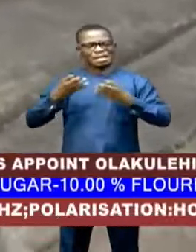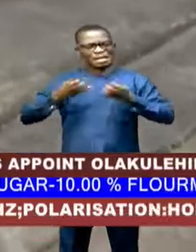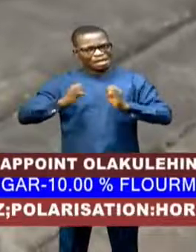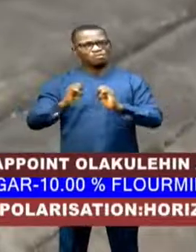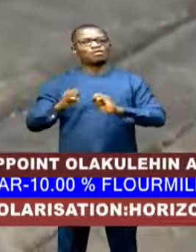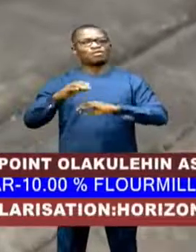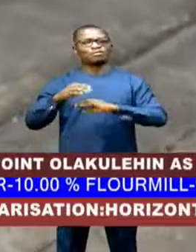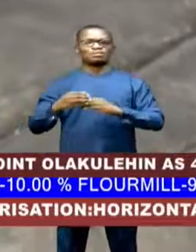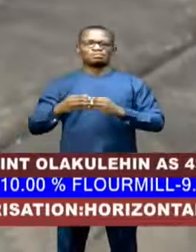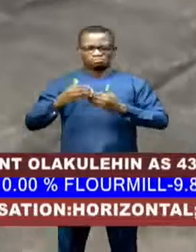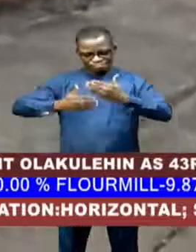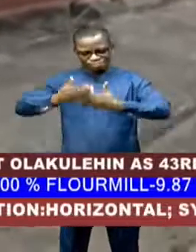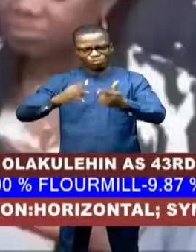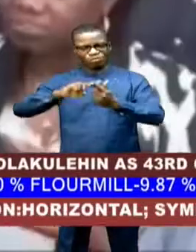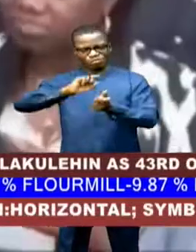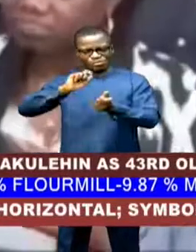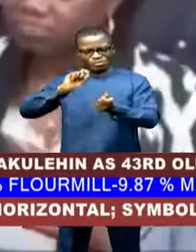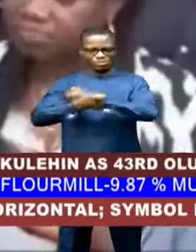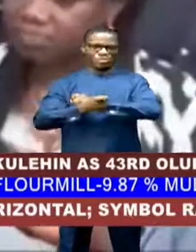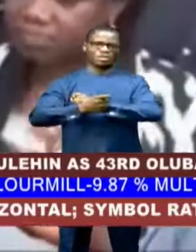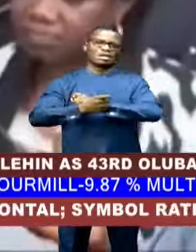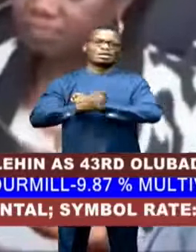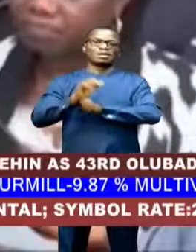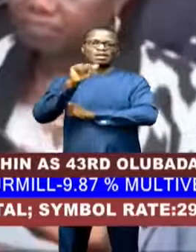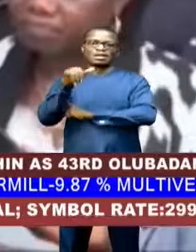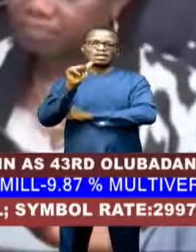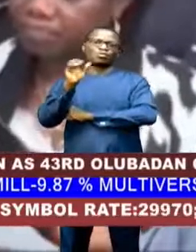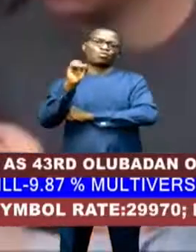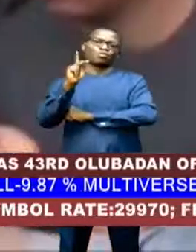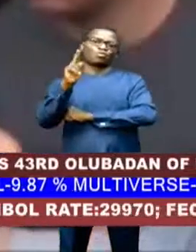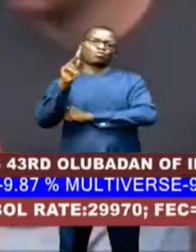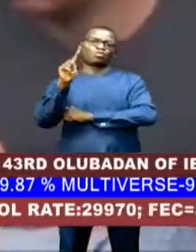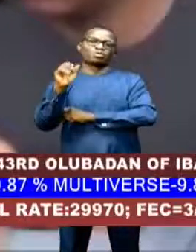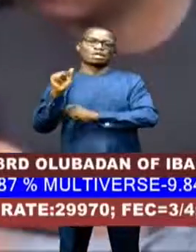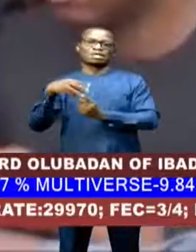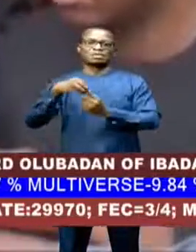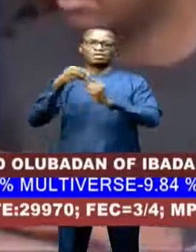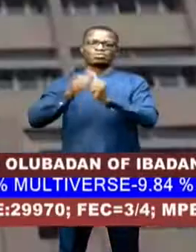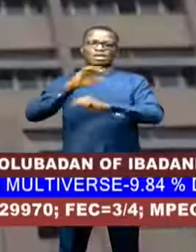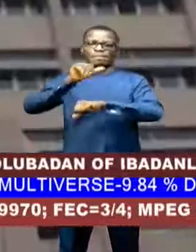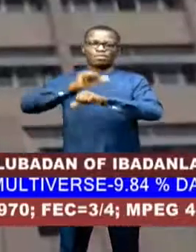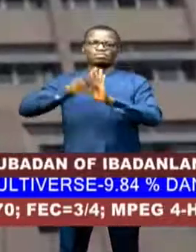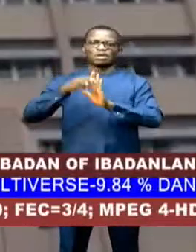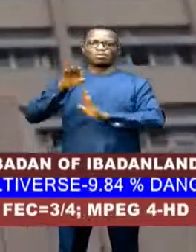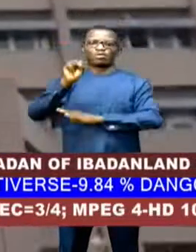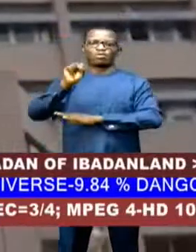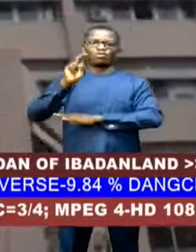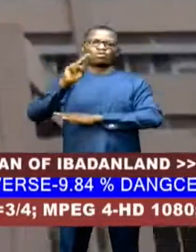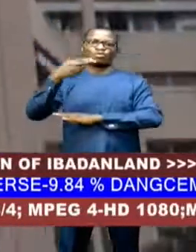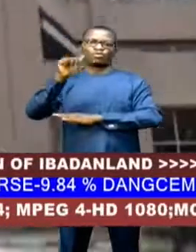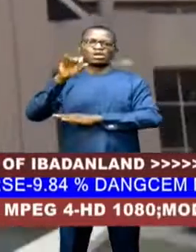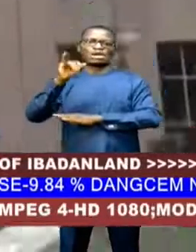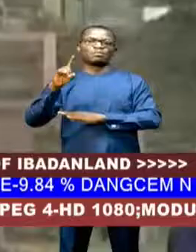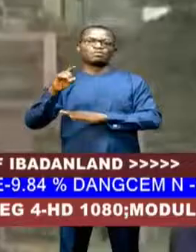underway to revive a Jaokuta Steel Company Limited especially with the appointment of Shaibu Aoudou an indigen of Kogi State